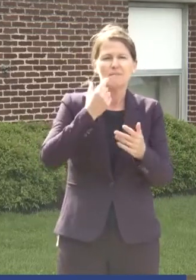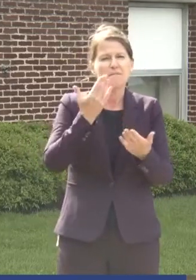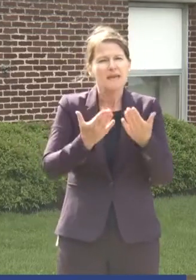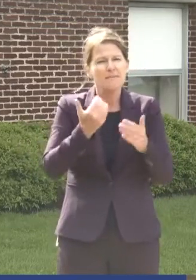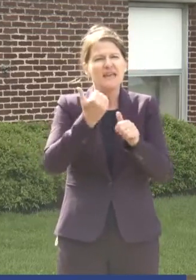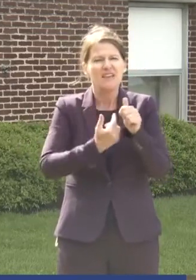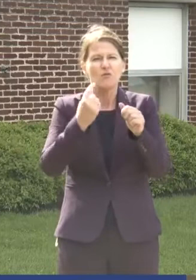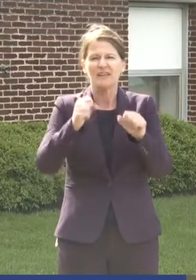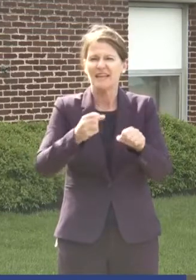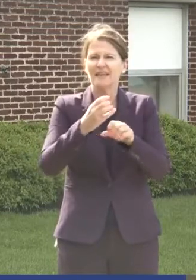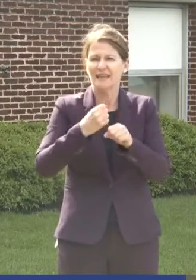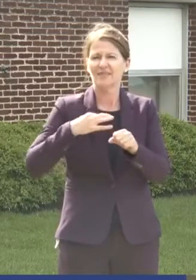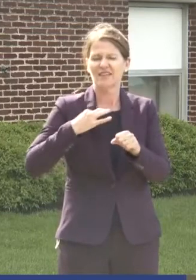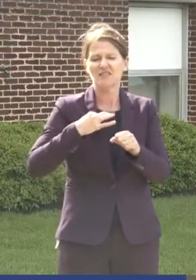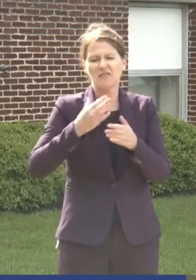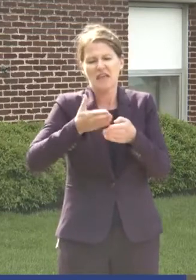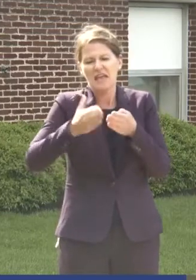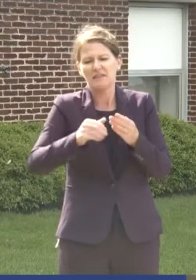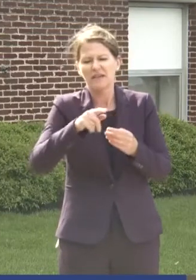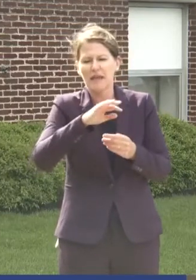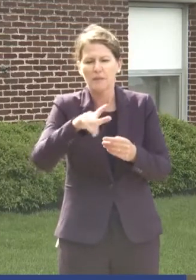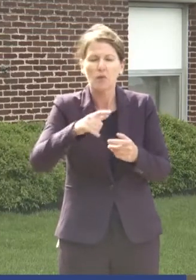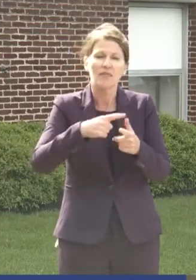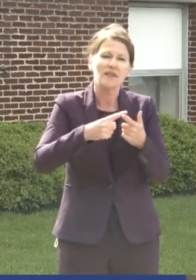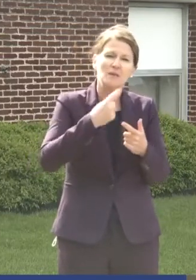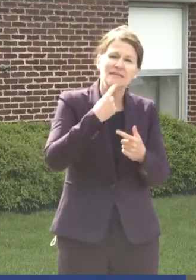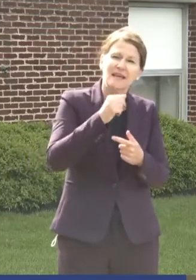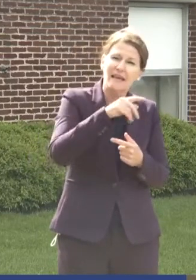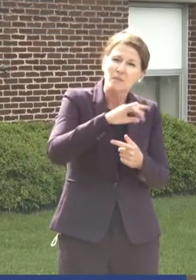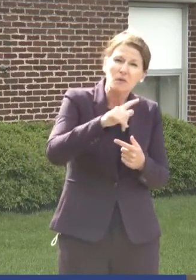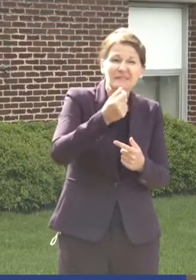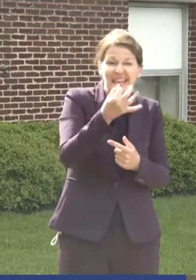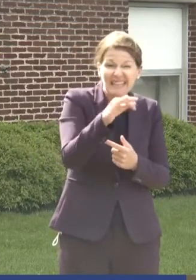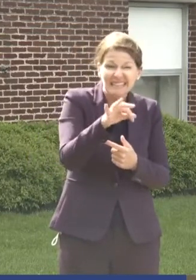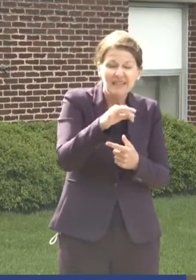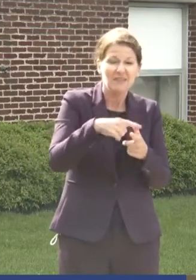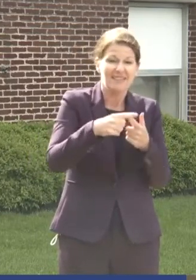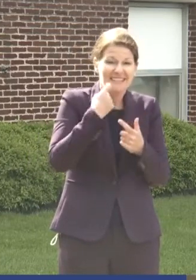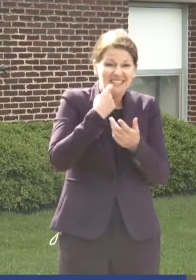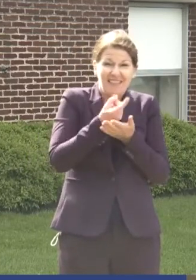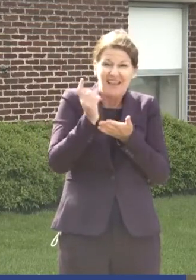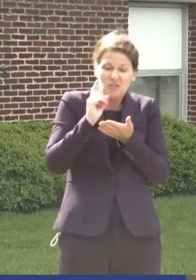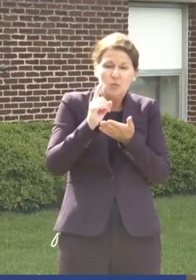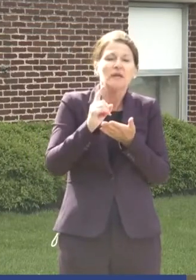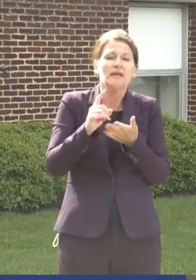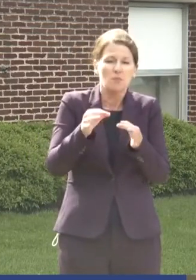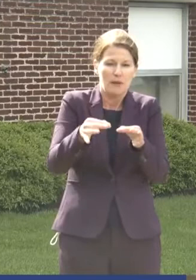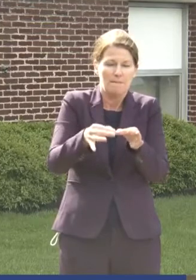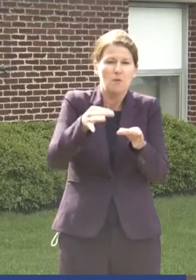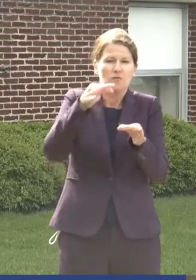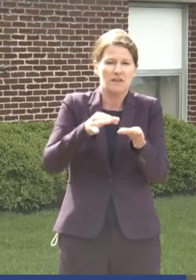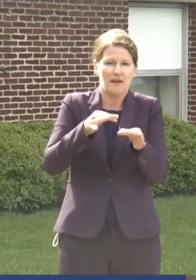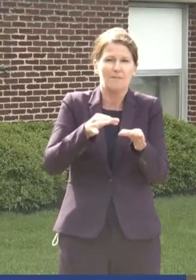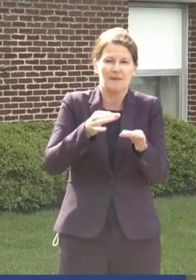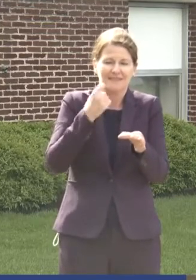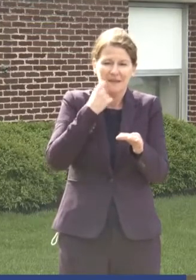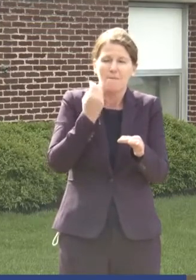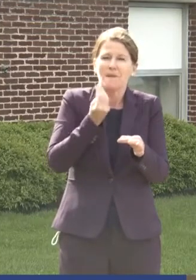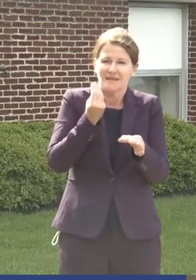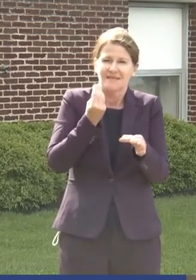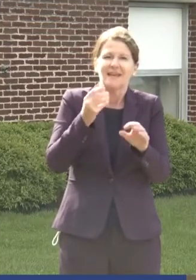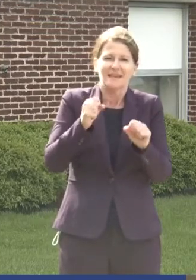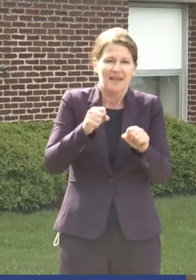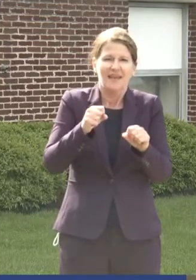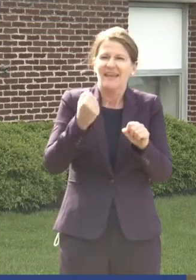the end of April. Then it was by April 19th. And last week we moved it up to to this month past Monday.